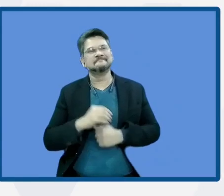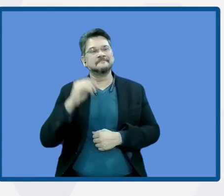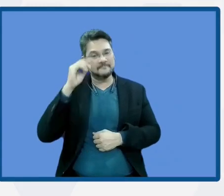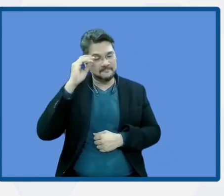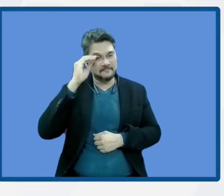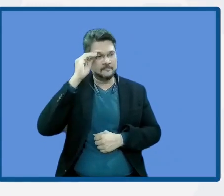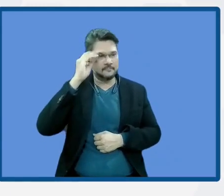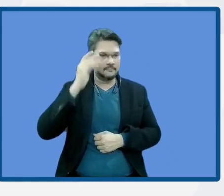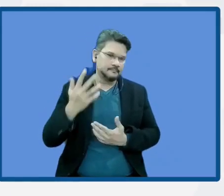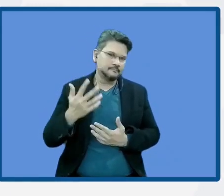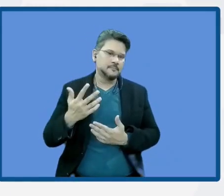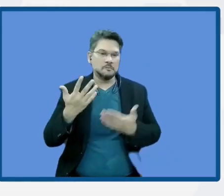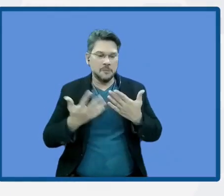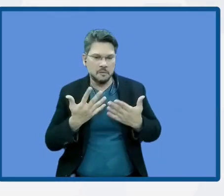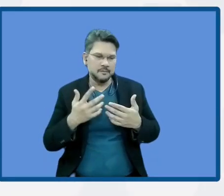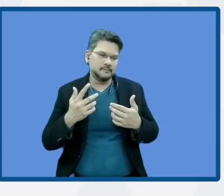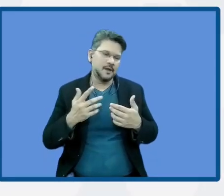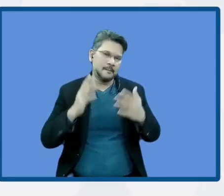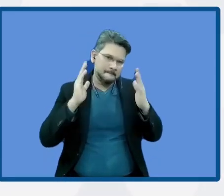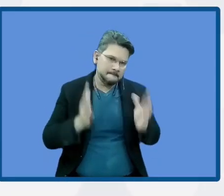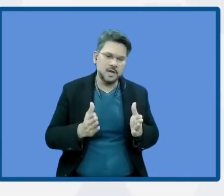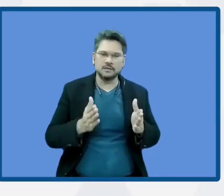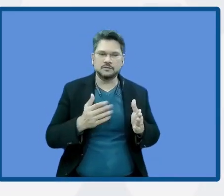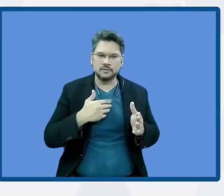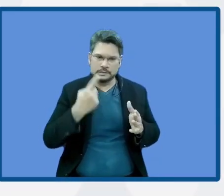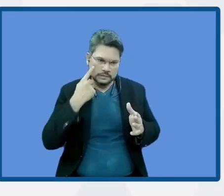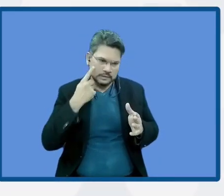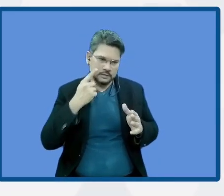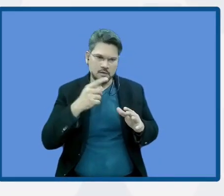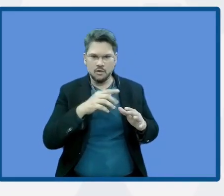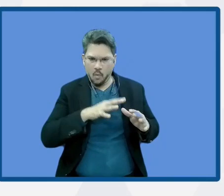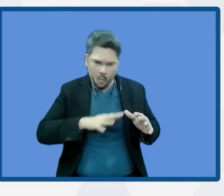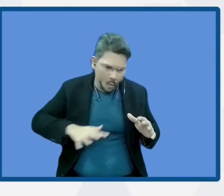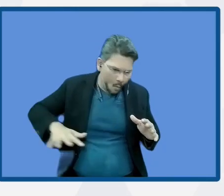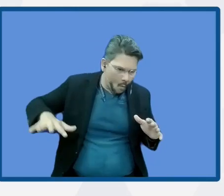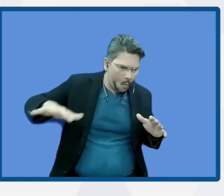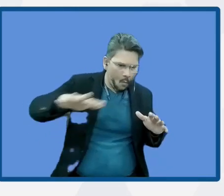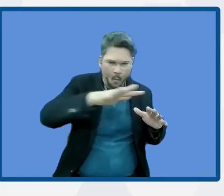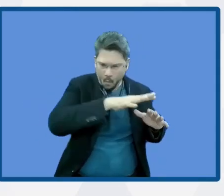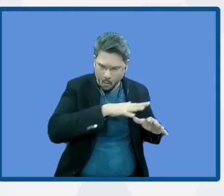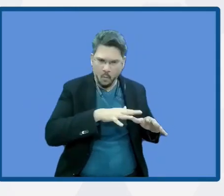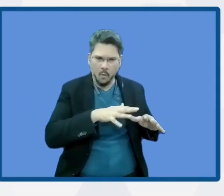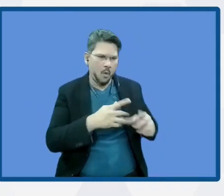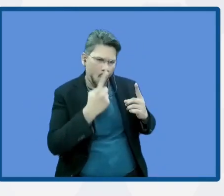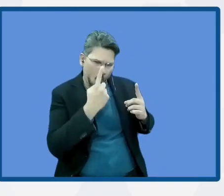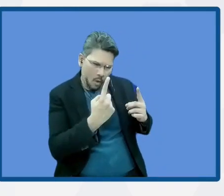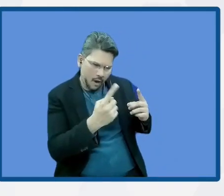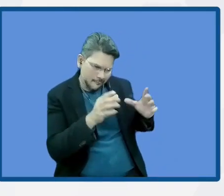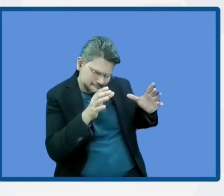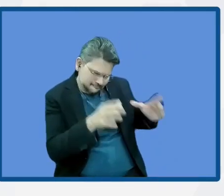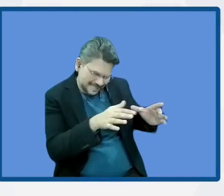landscape approach, not only see the wetland as an isolated